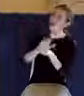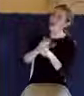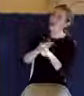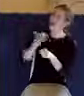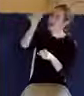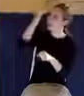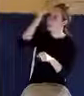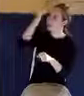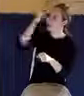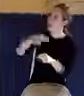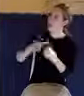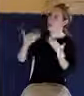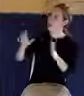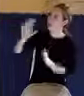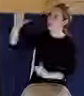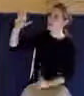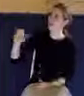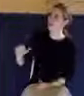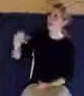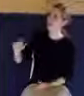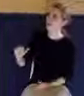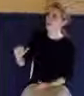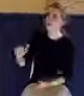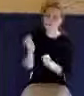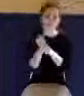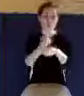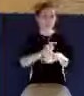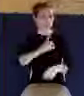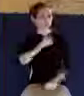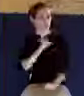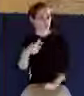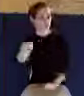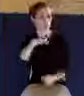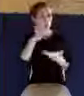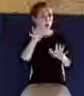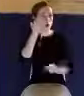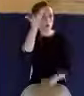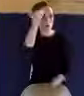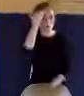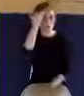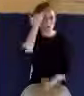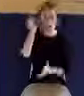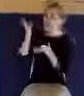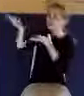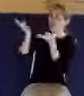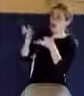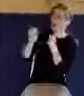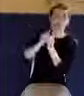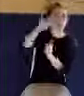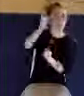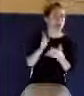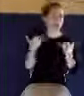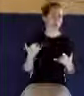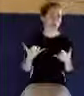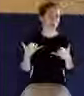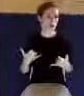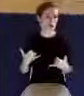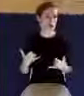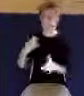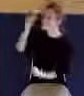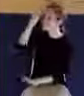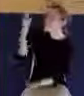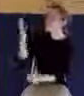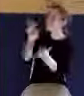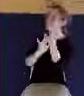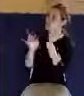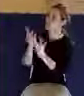of God. Make sure that you know, do business with God right where you are. Tell Jesus right where you are, Lord